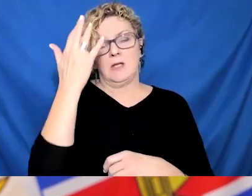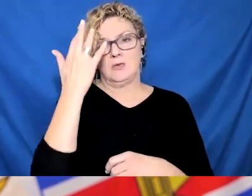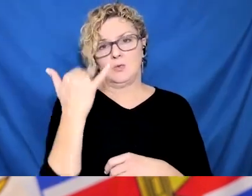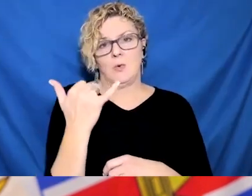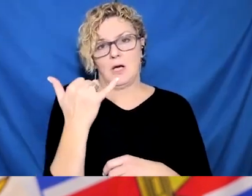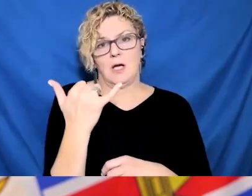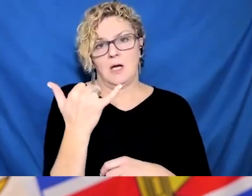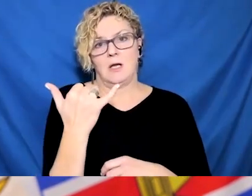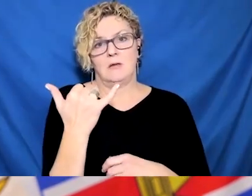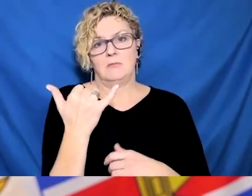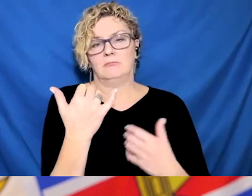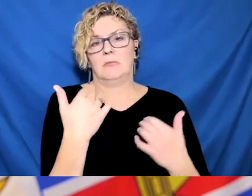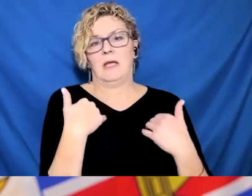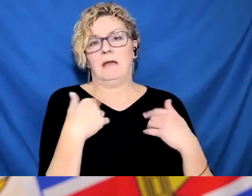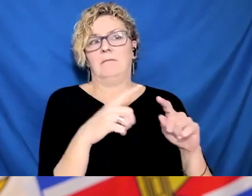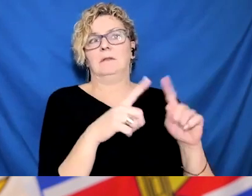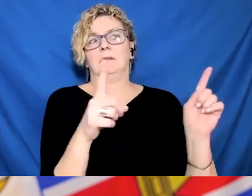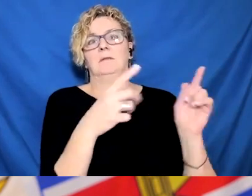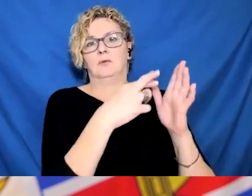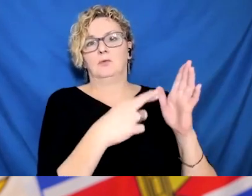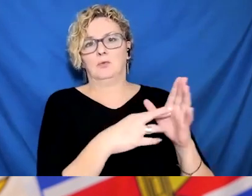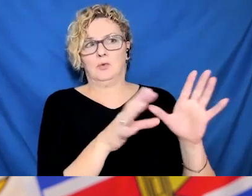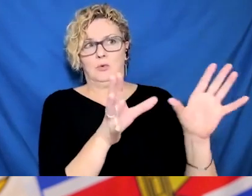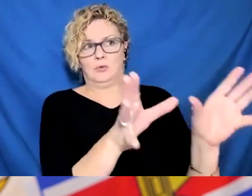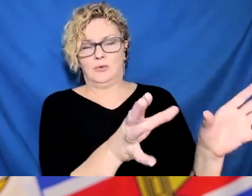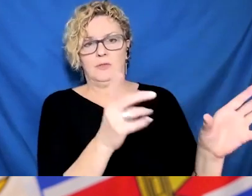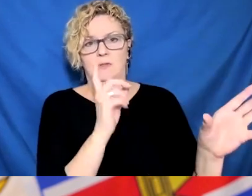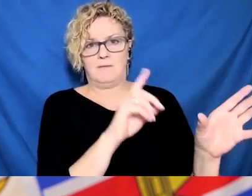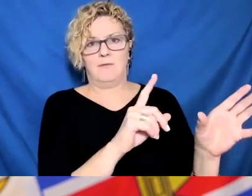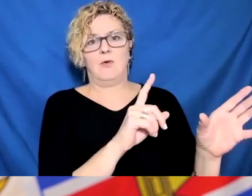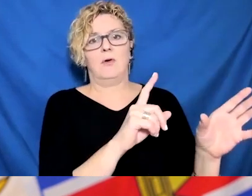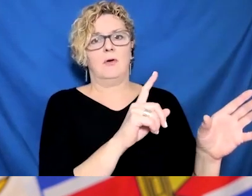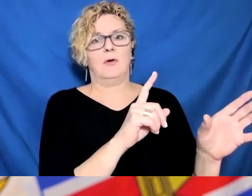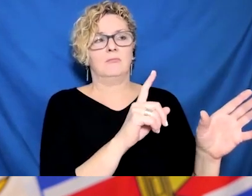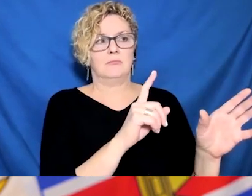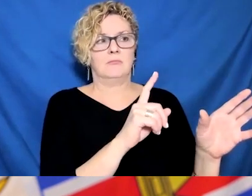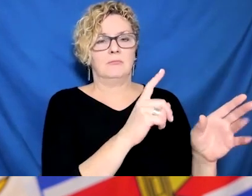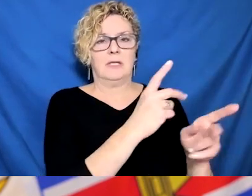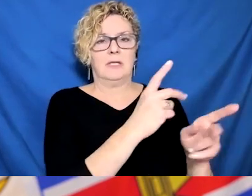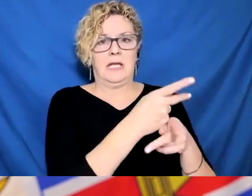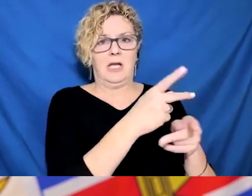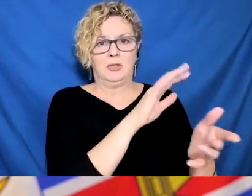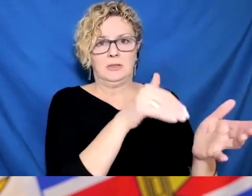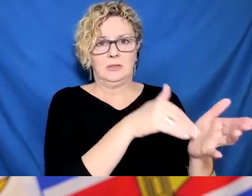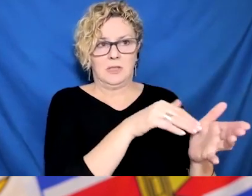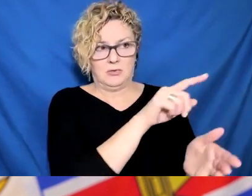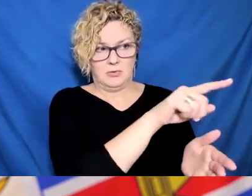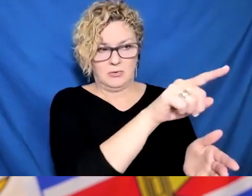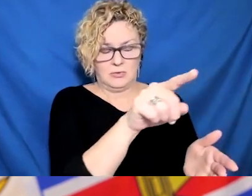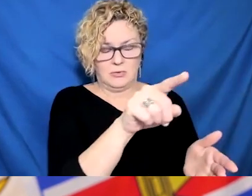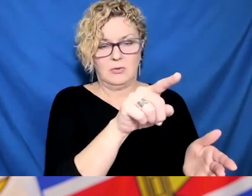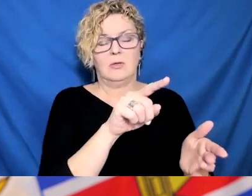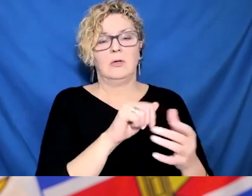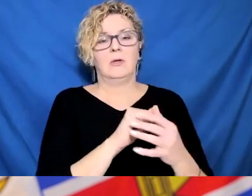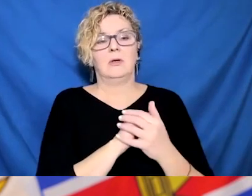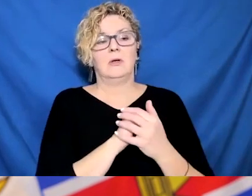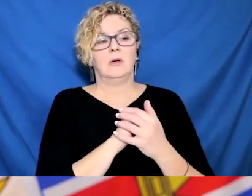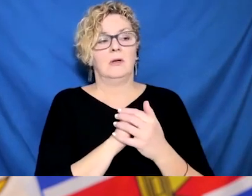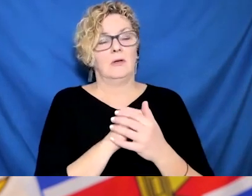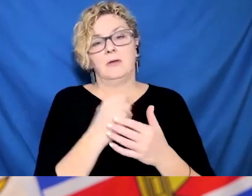meetings with interior health that morning, right when things were announced, they found out about it in a press release.